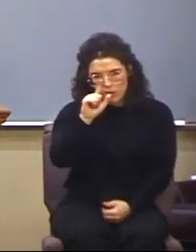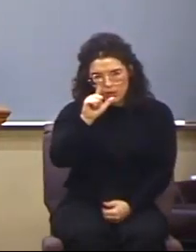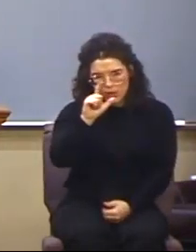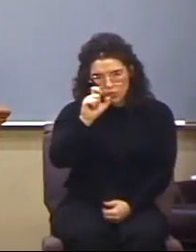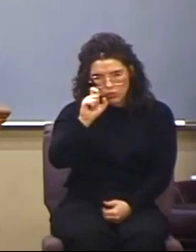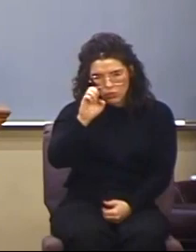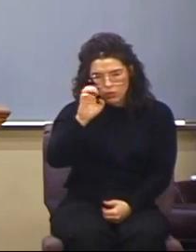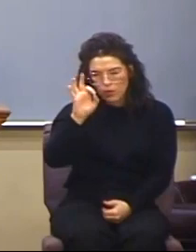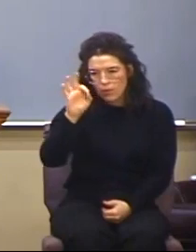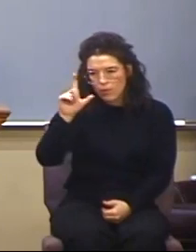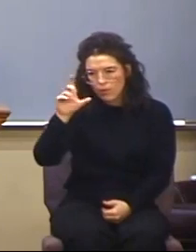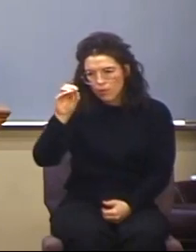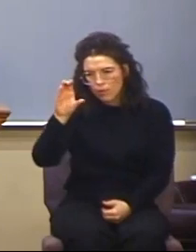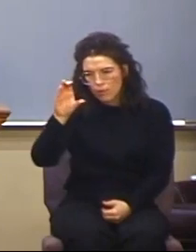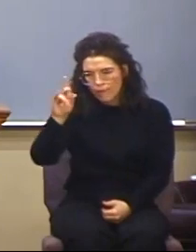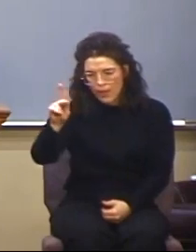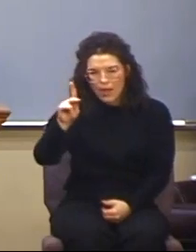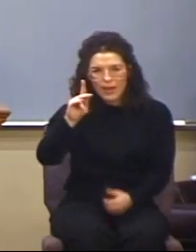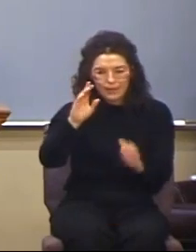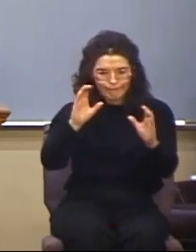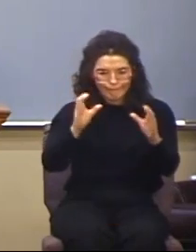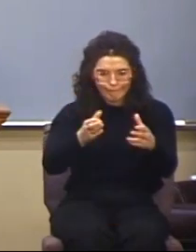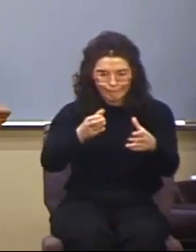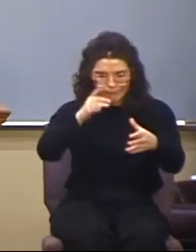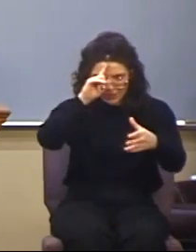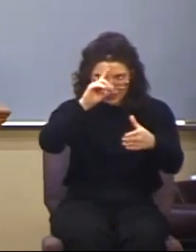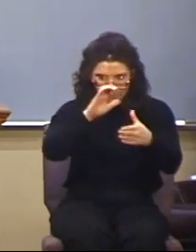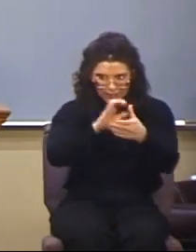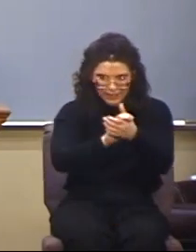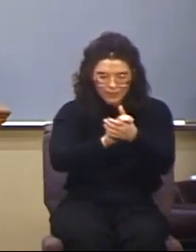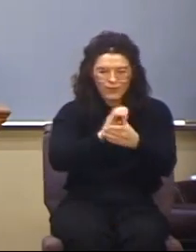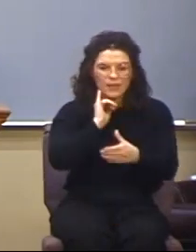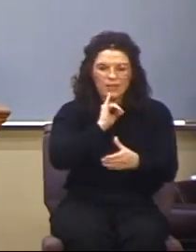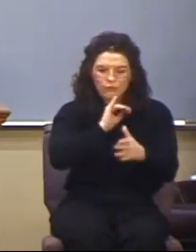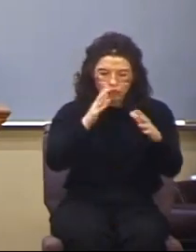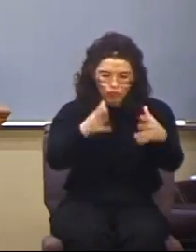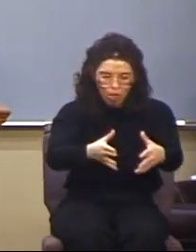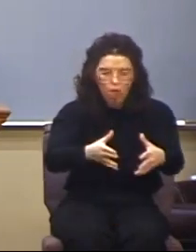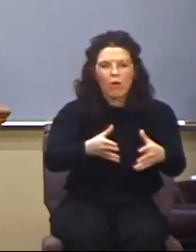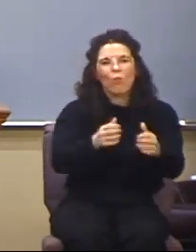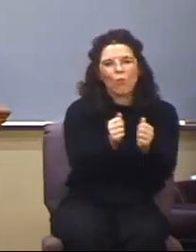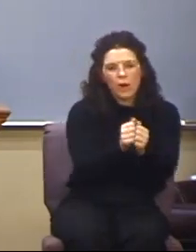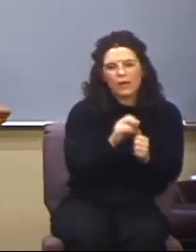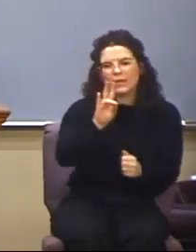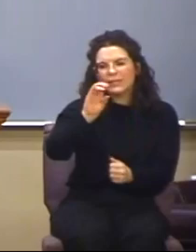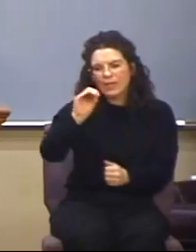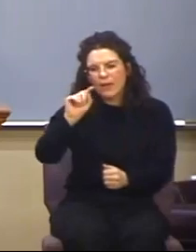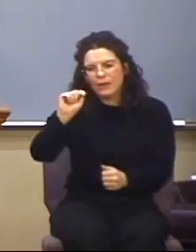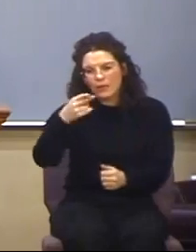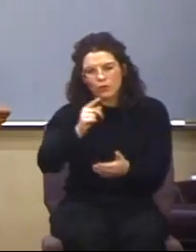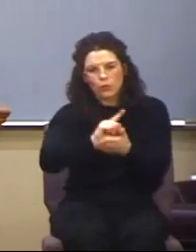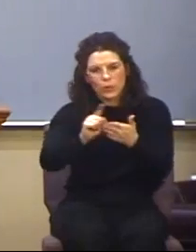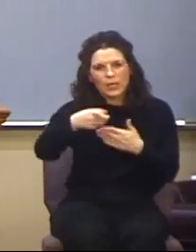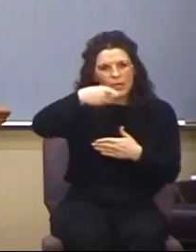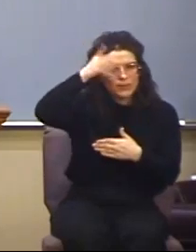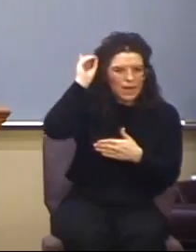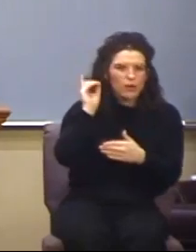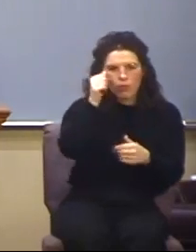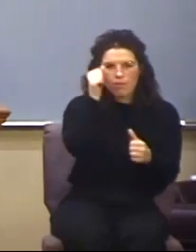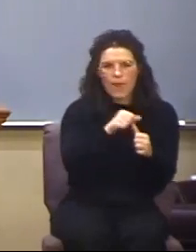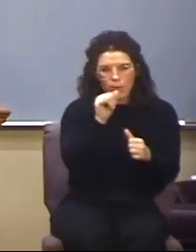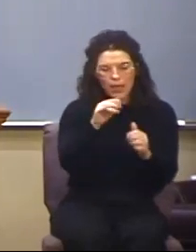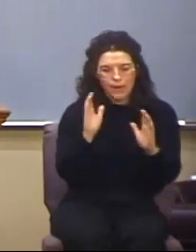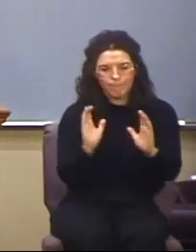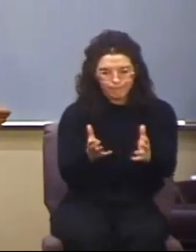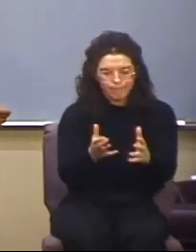has to do with what is being taught, what is being communicated. 1 John 4,